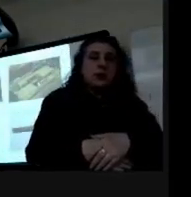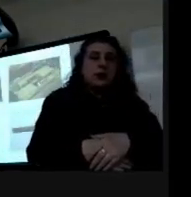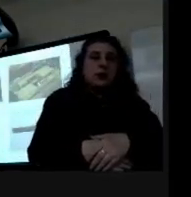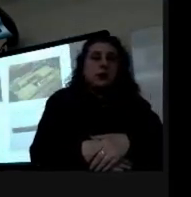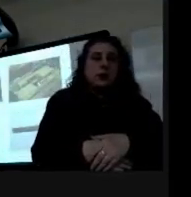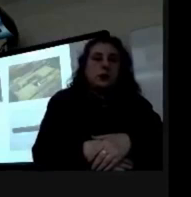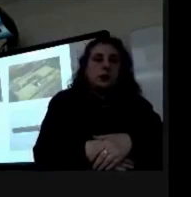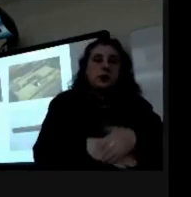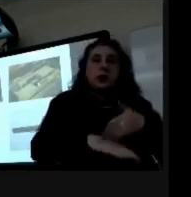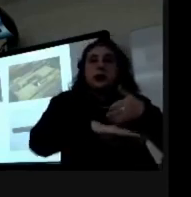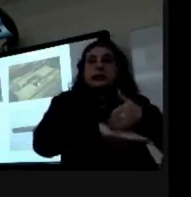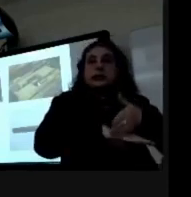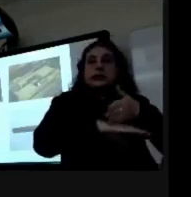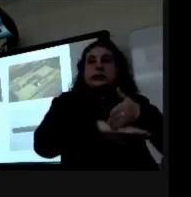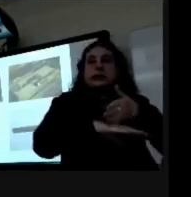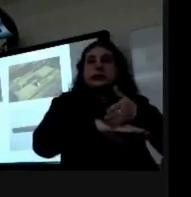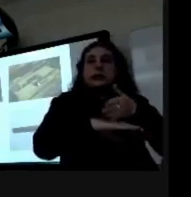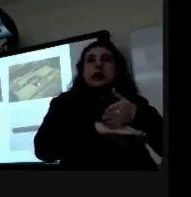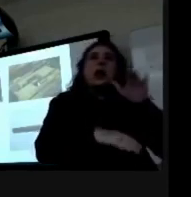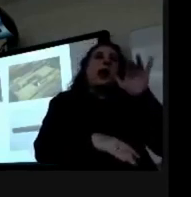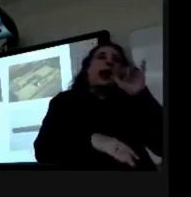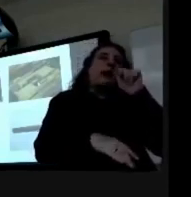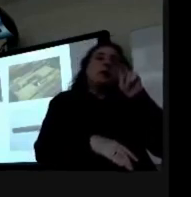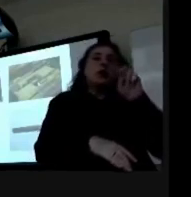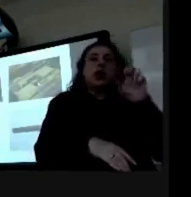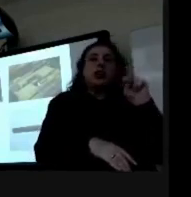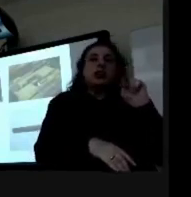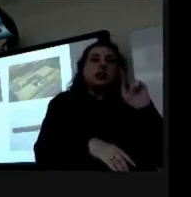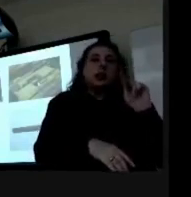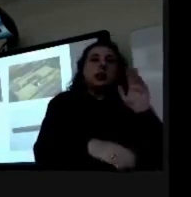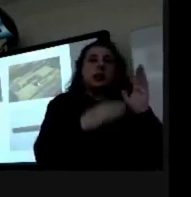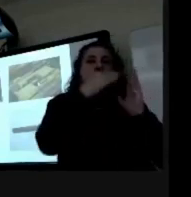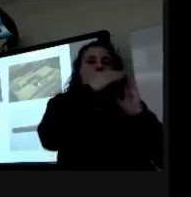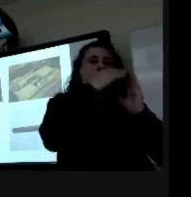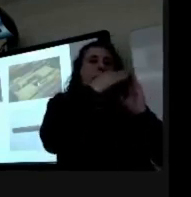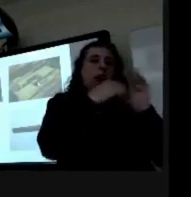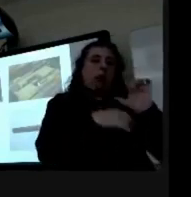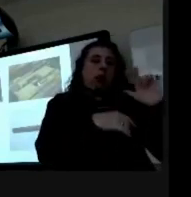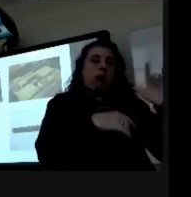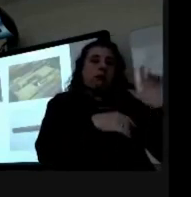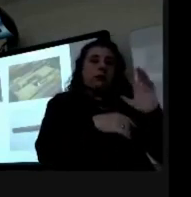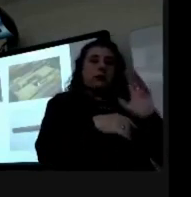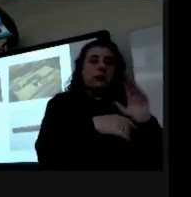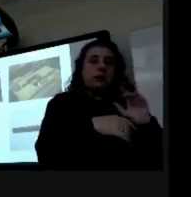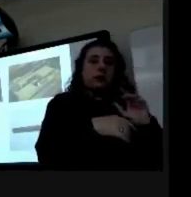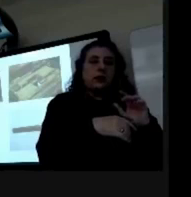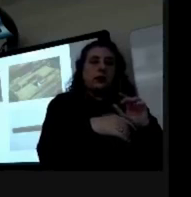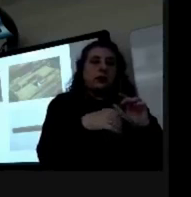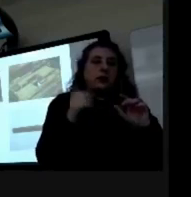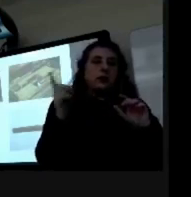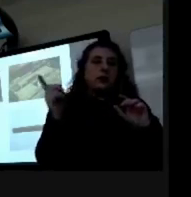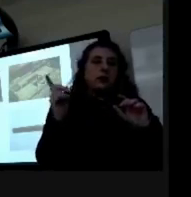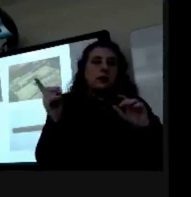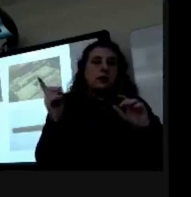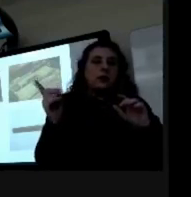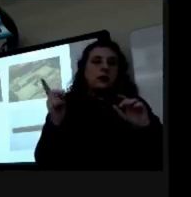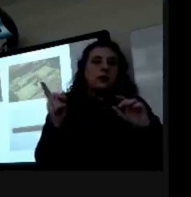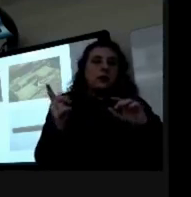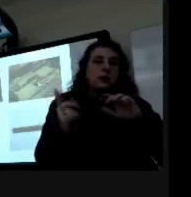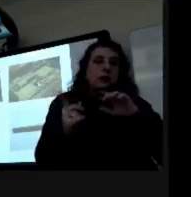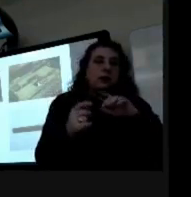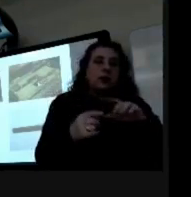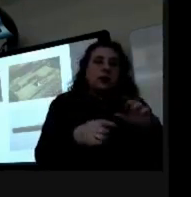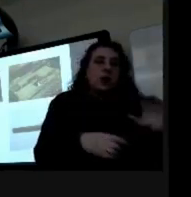amputation kit in the corner on the left uh the prefrontation kit on the upper right um some cocaine